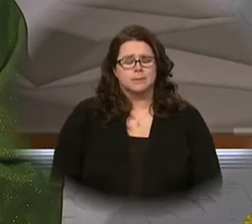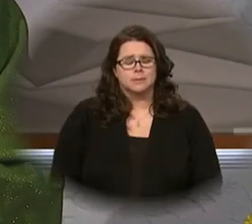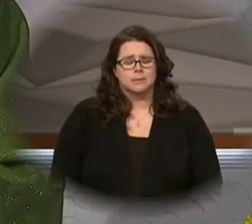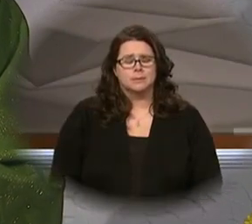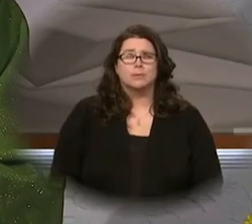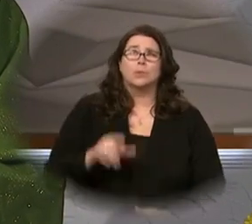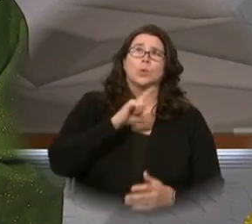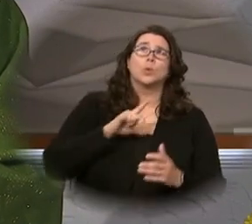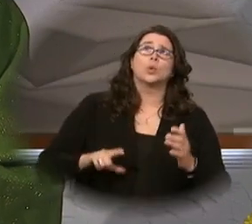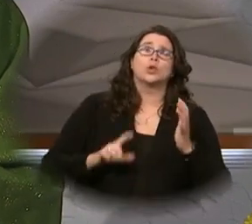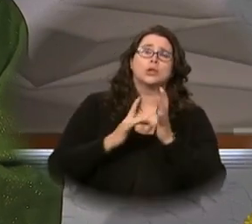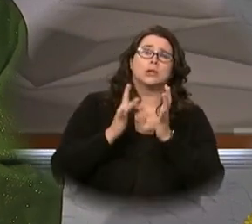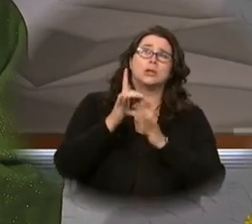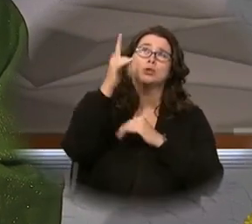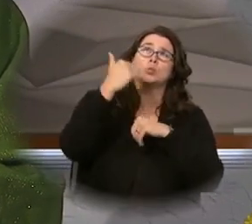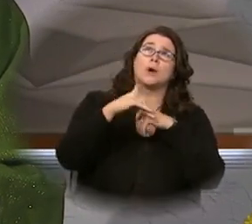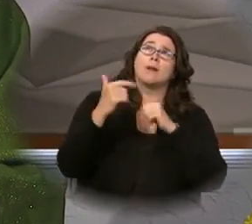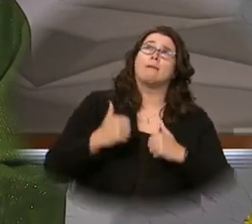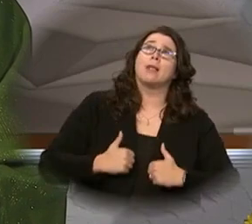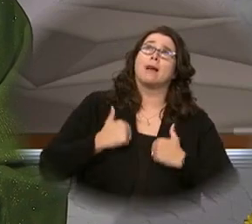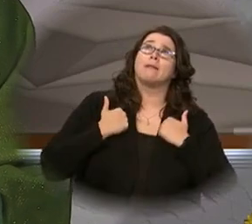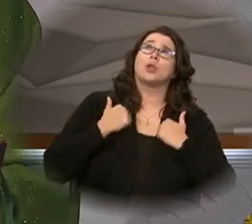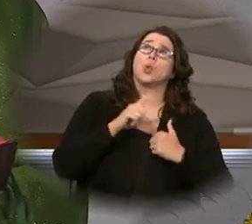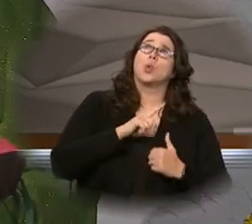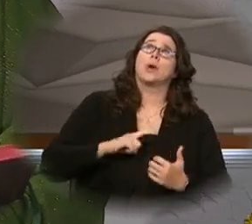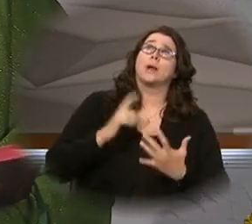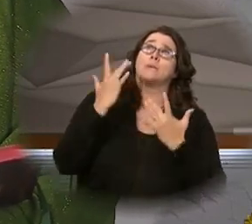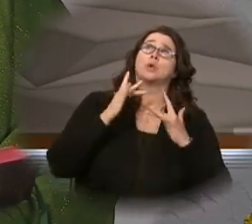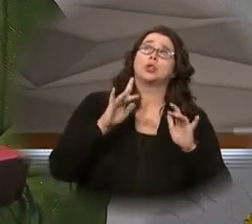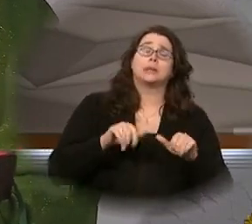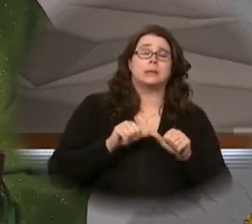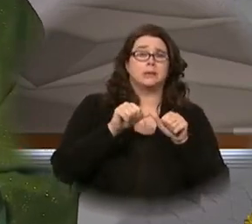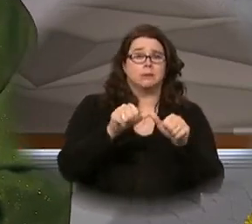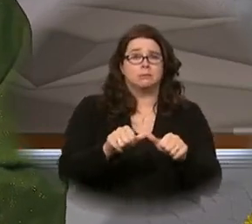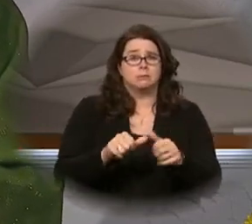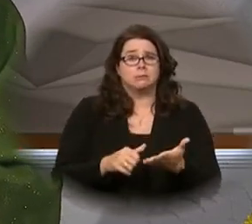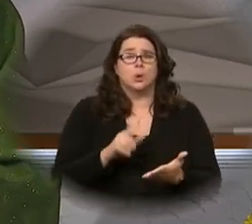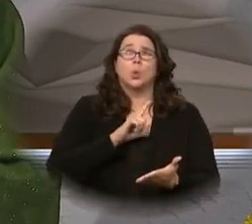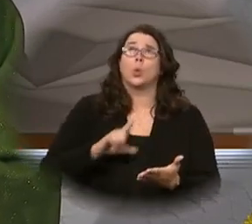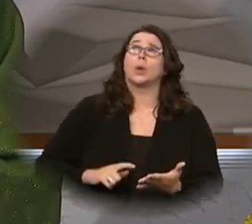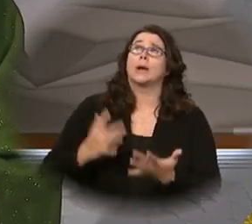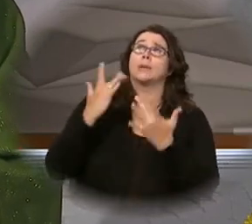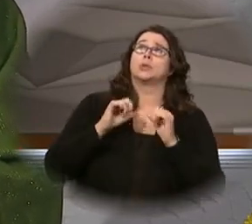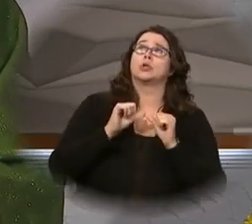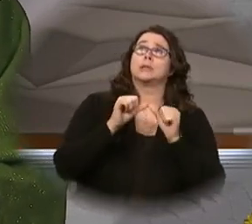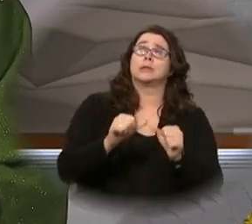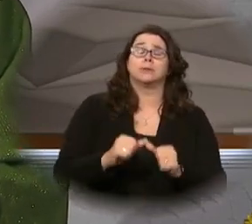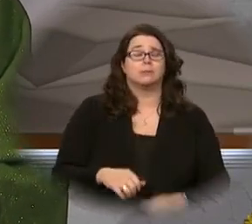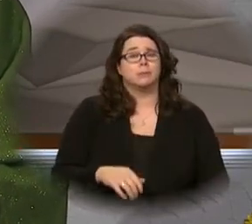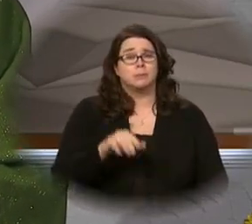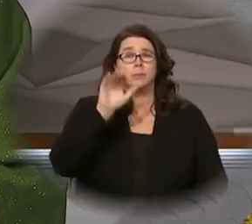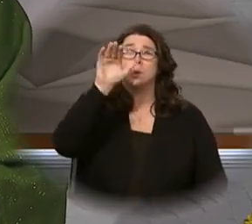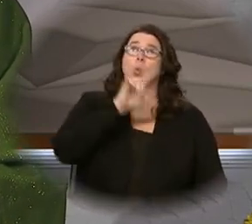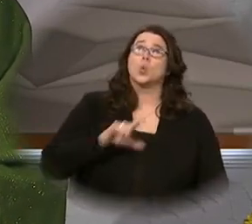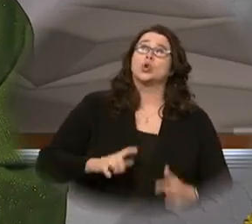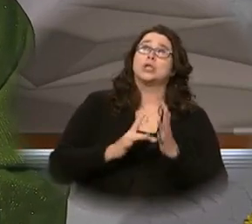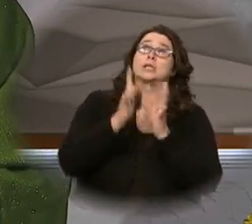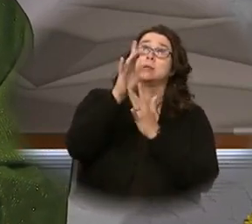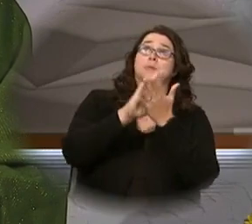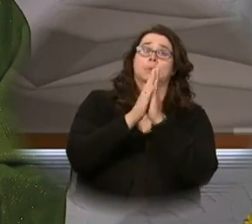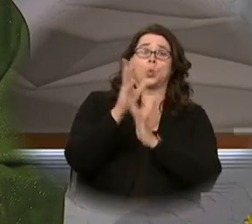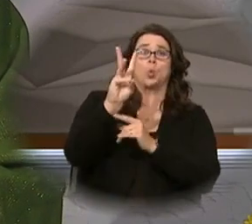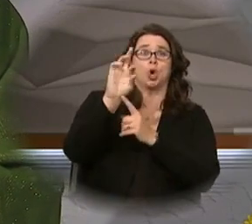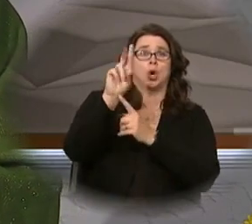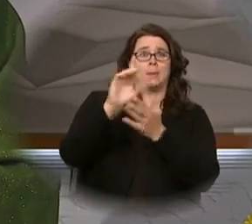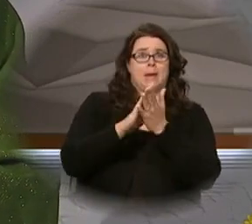Lord Jesus bread of life Lord have mercy Lord have mercy Lord Jesus word made flesh